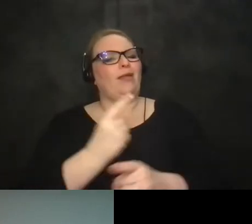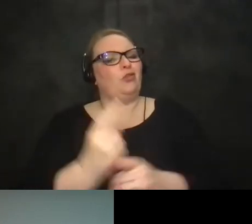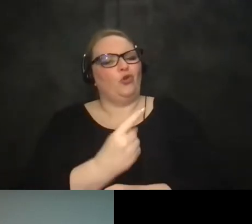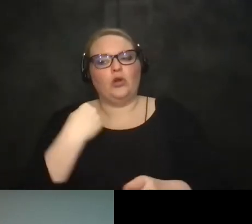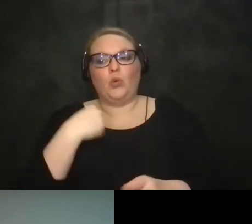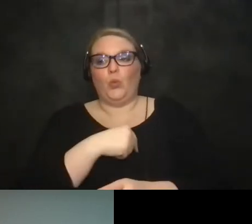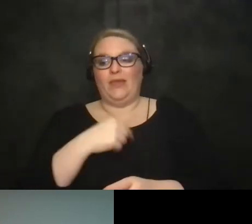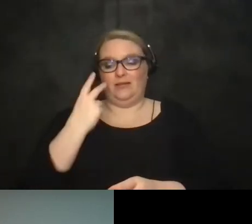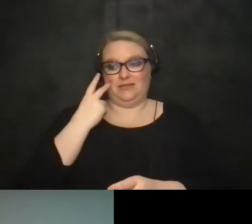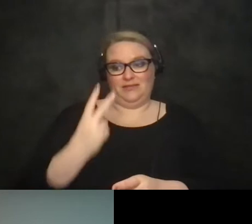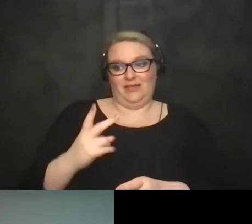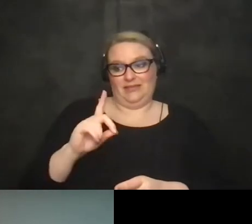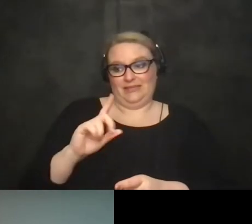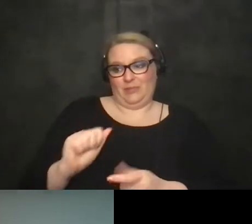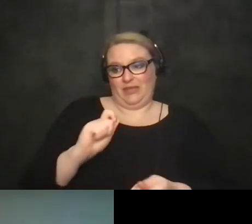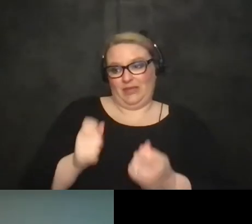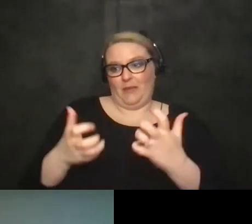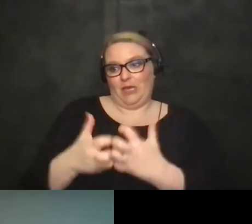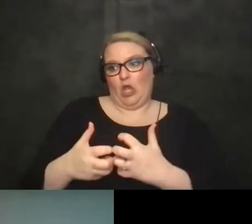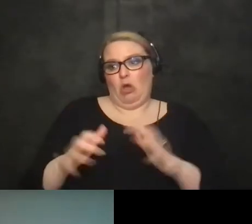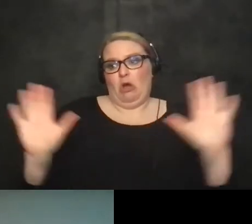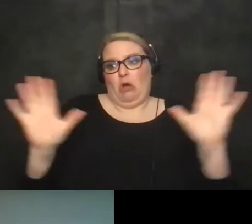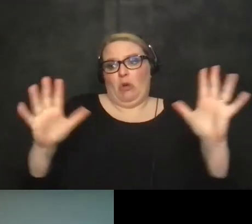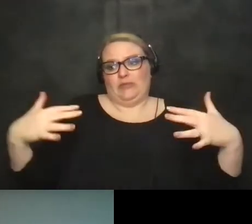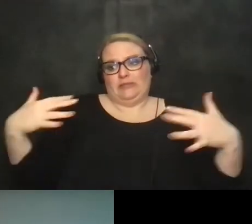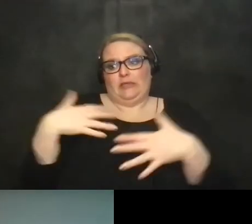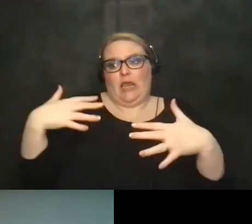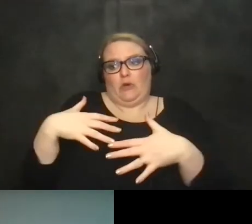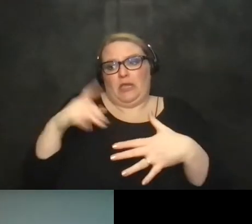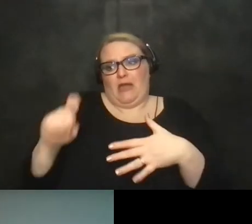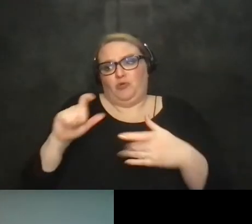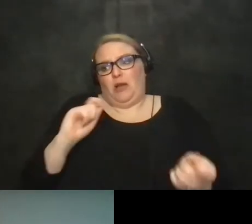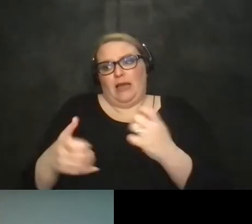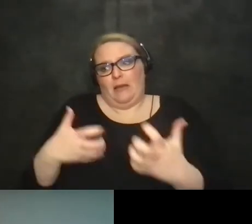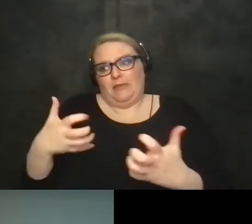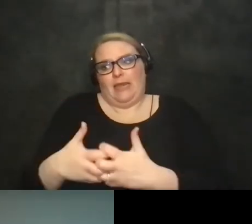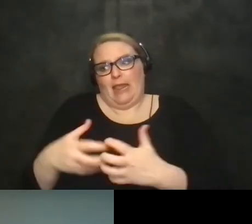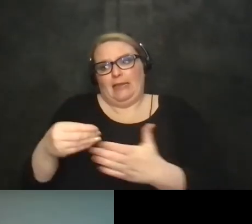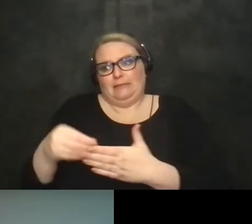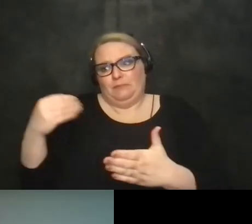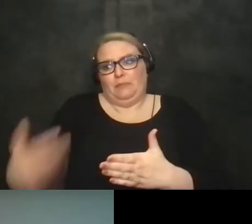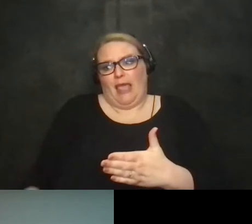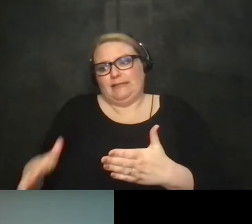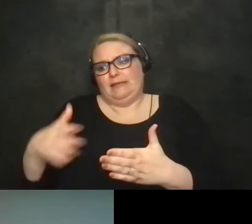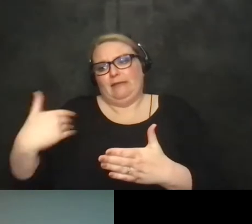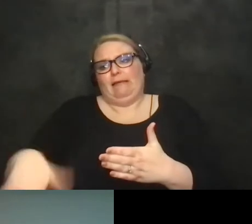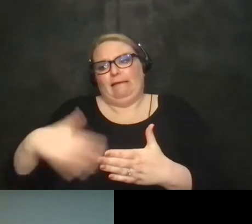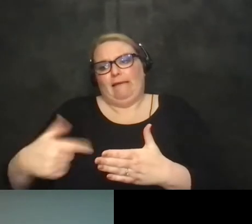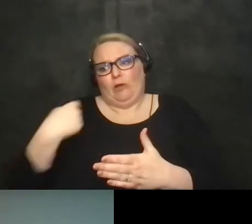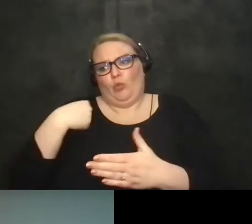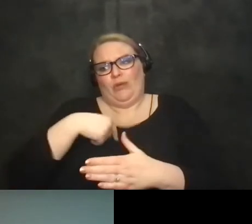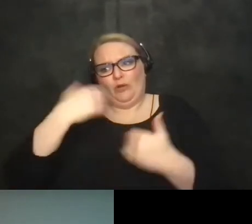disability accommodation as this big scary thing that again will be too expensive or too pricey too